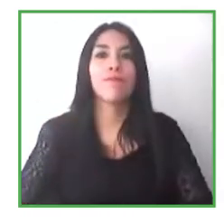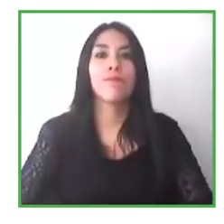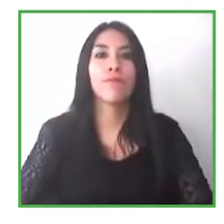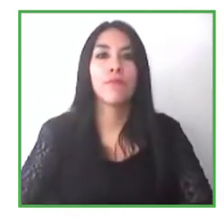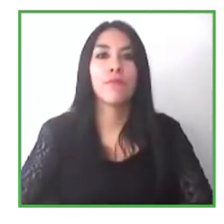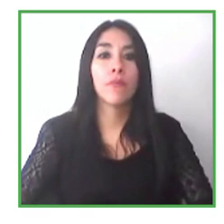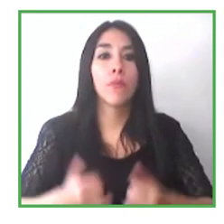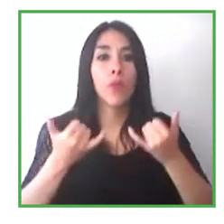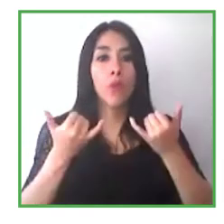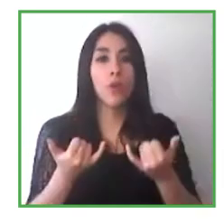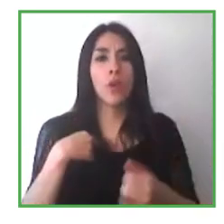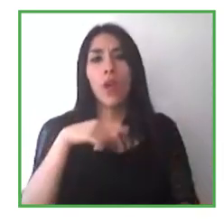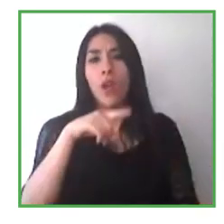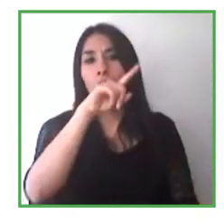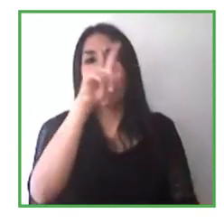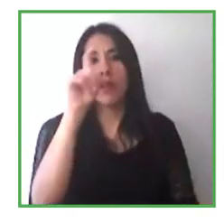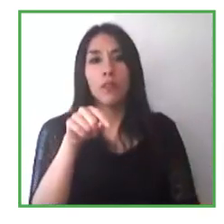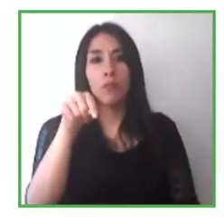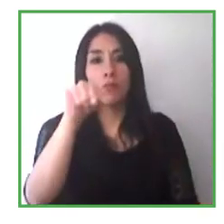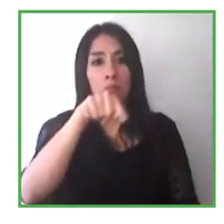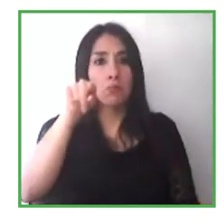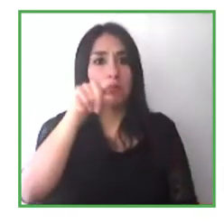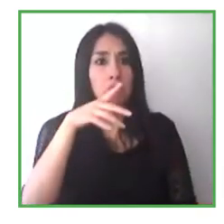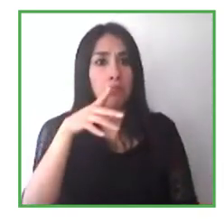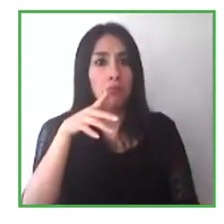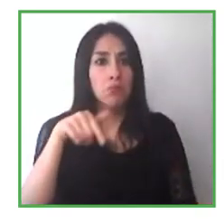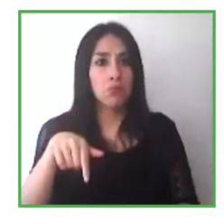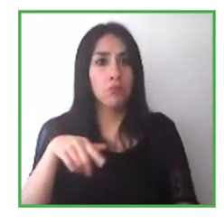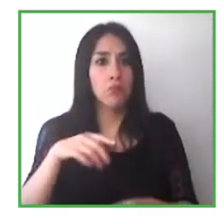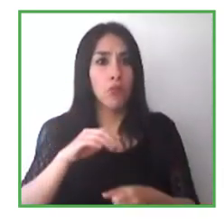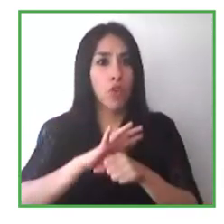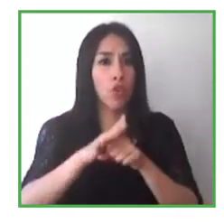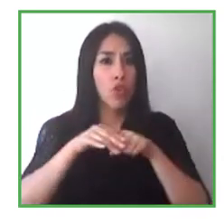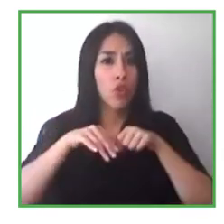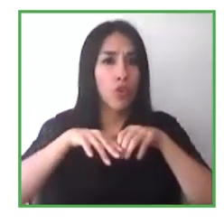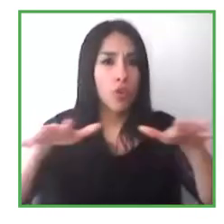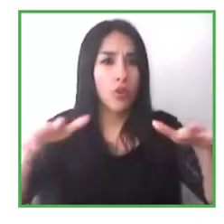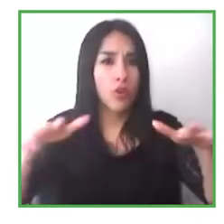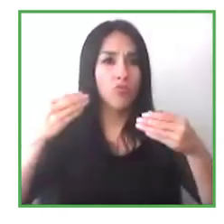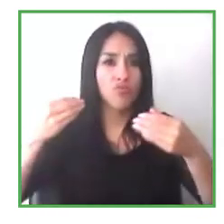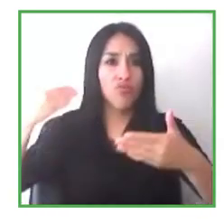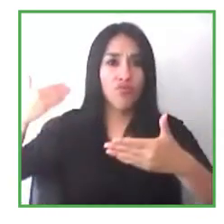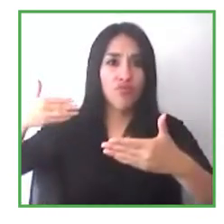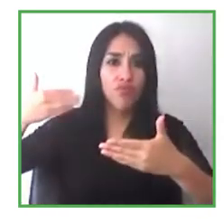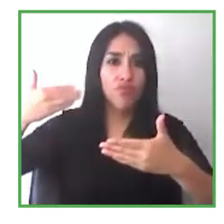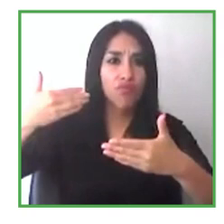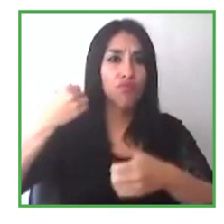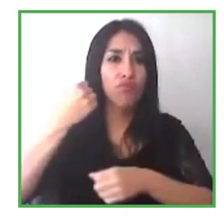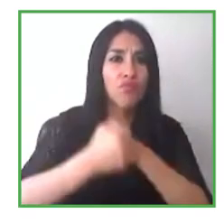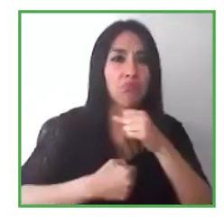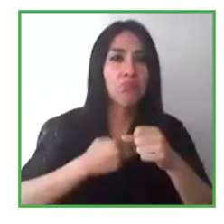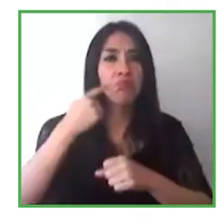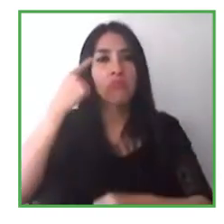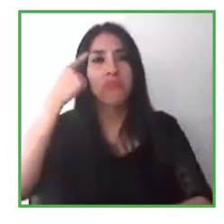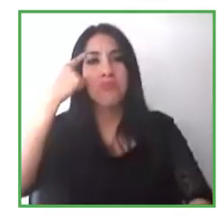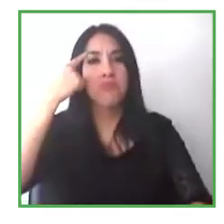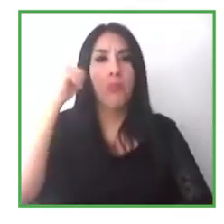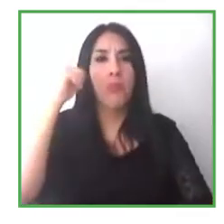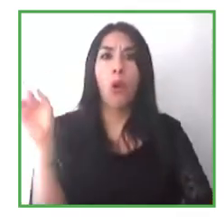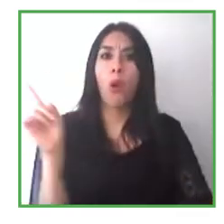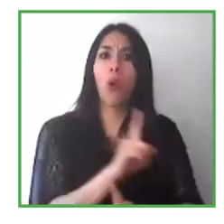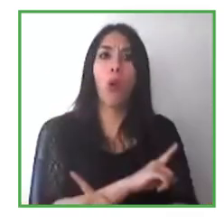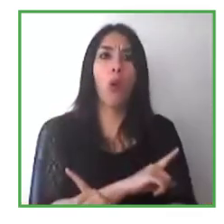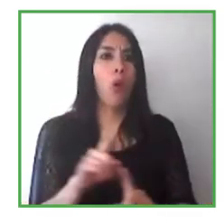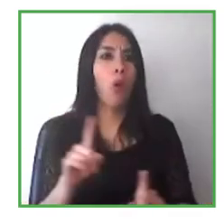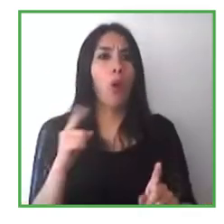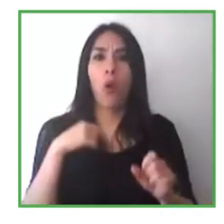about how COVID has changed what we were doing. I think many of us were all doing this sort of work a couple of years ago and we've